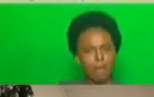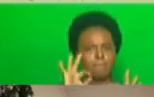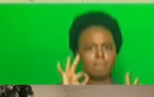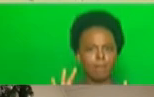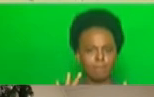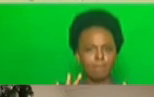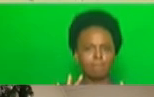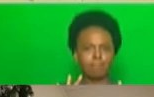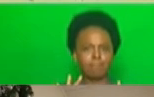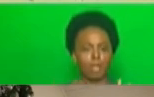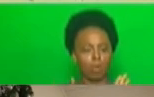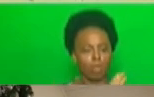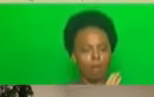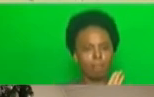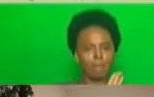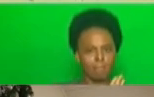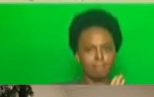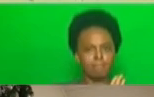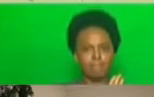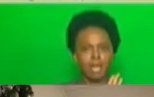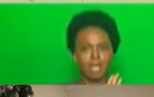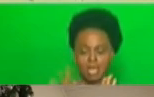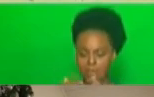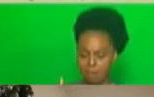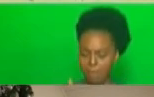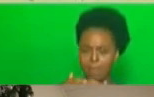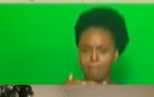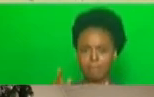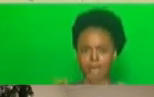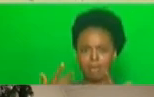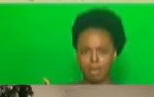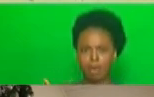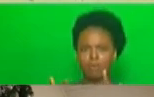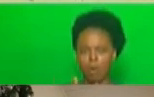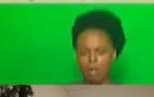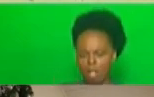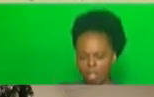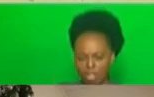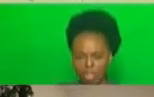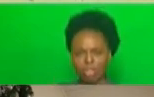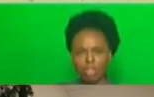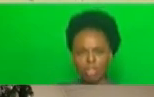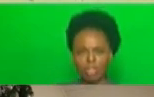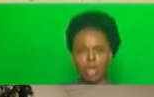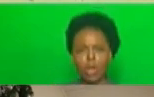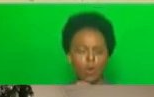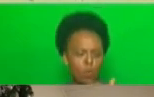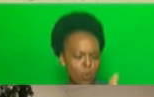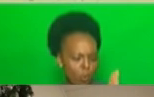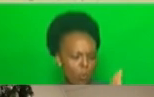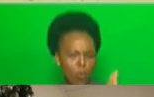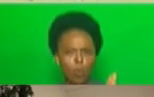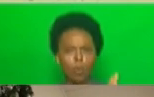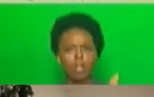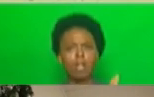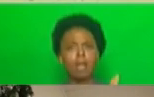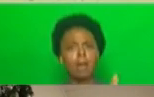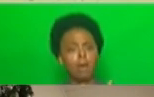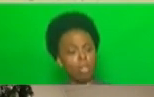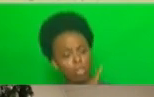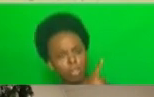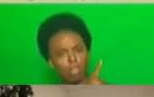Establishments found to be in possession of pesticides that are restricted or banned will face legal